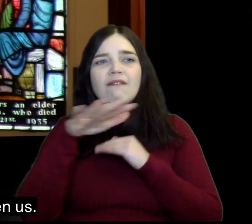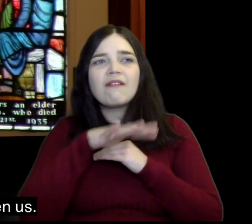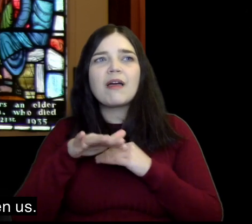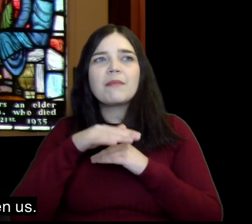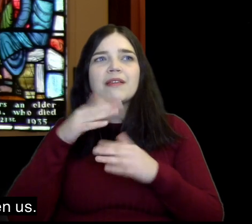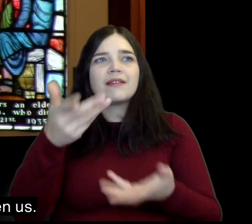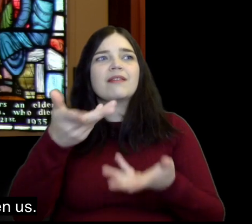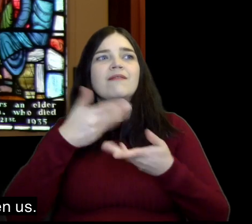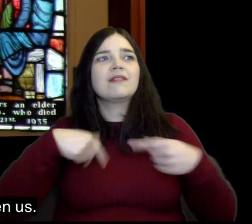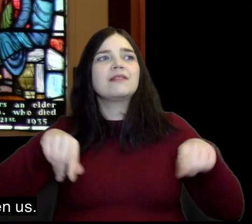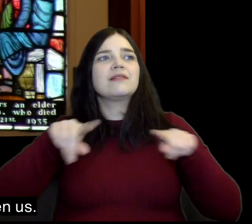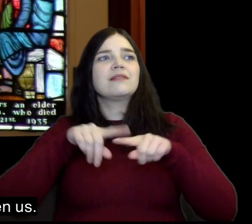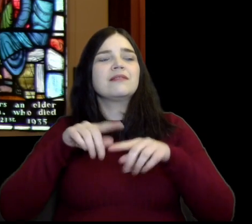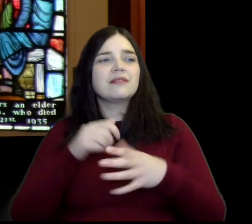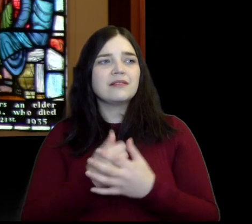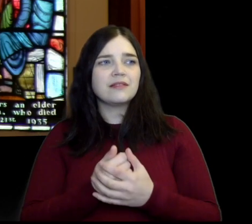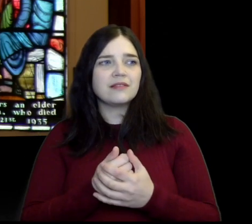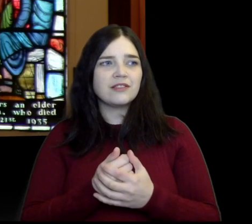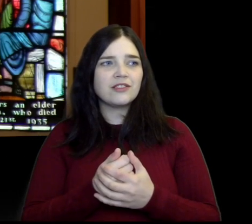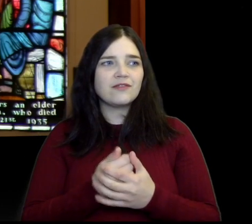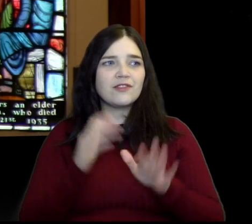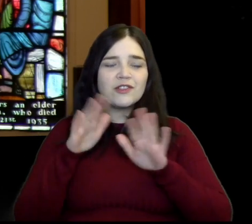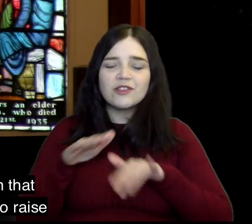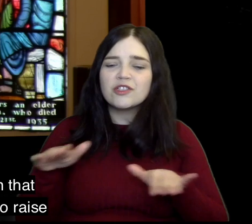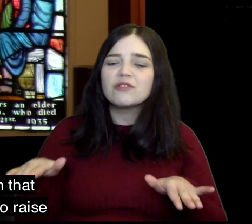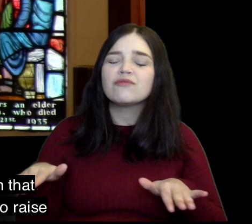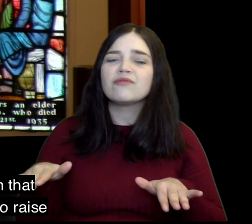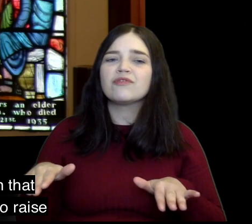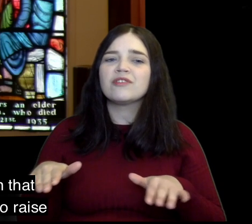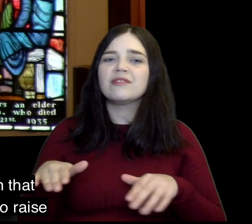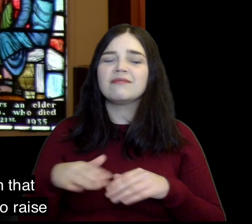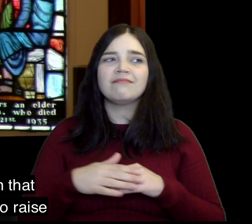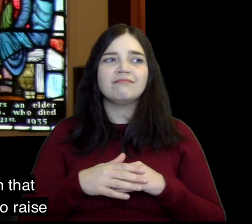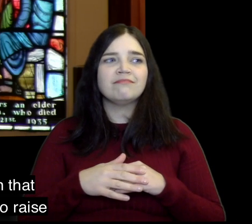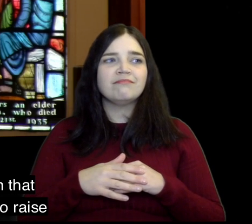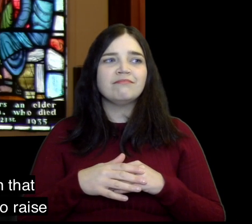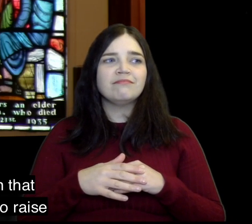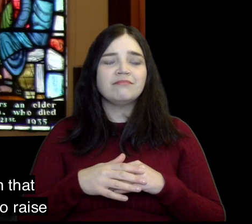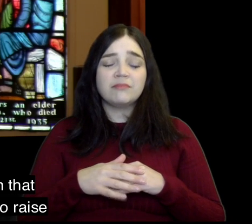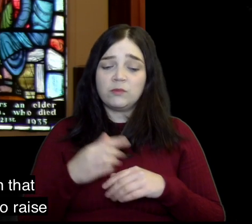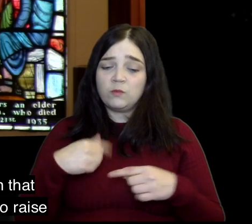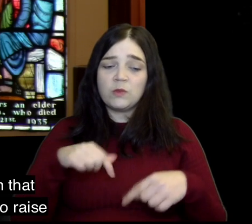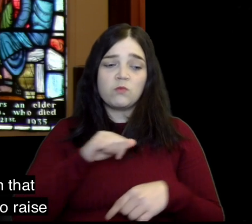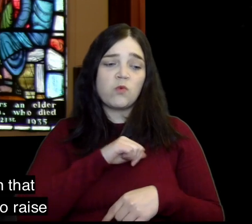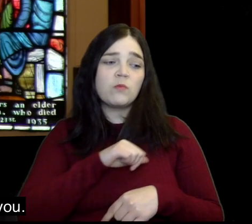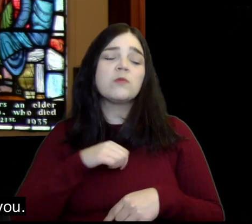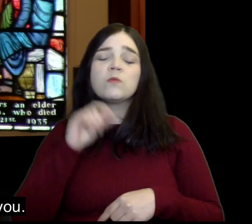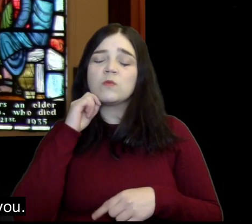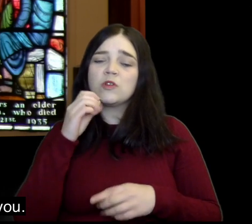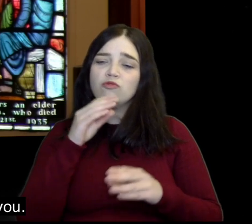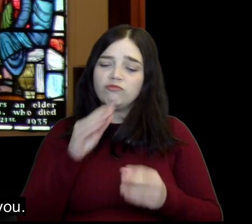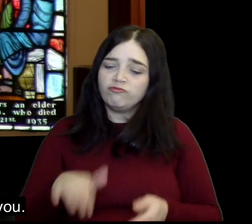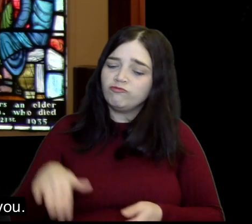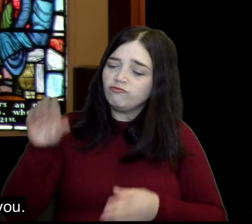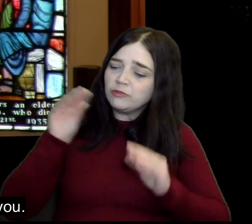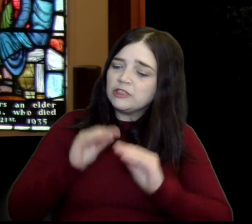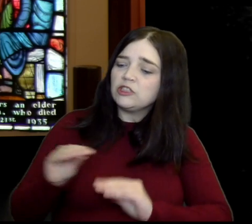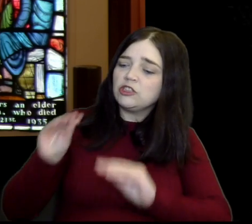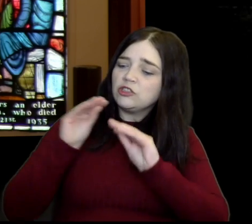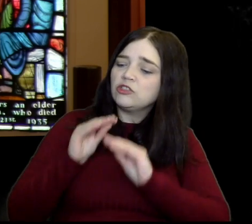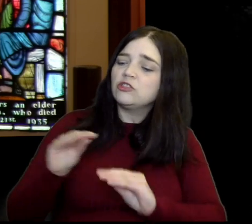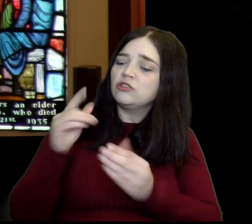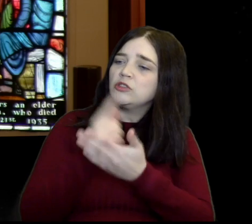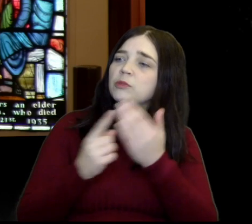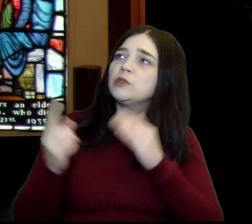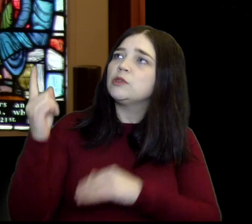but we pray beyond that for the full family that you've given us for the children that we